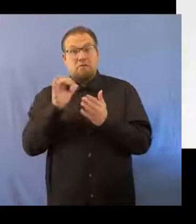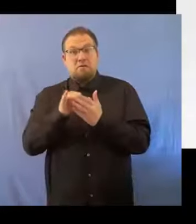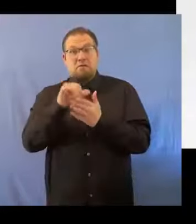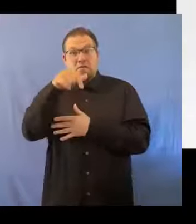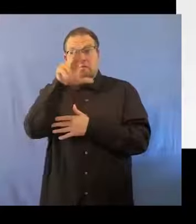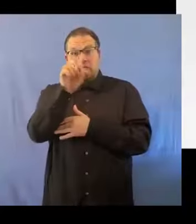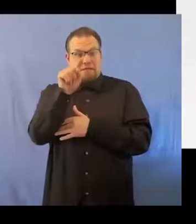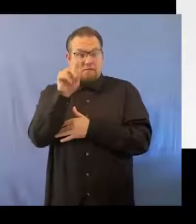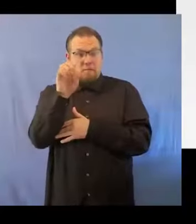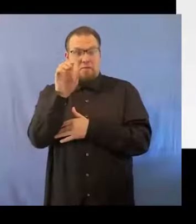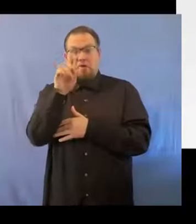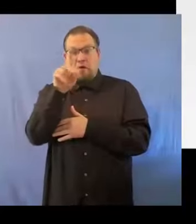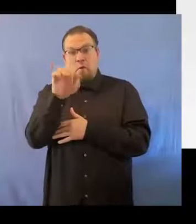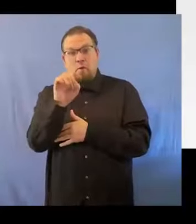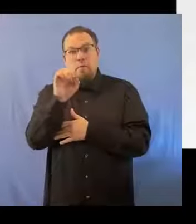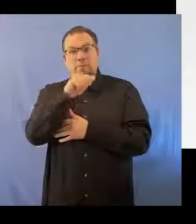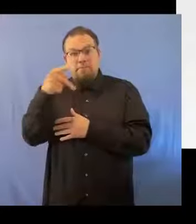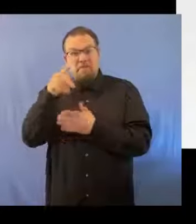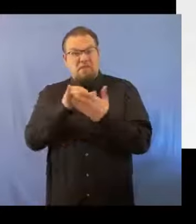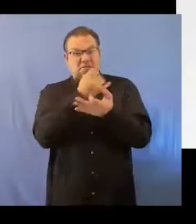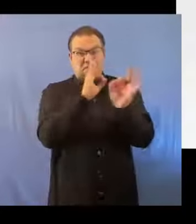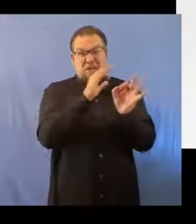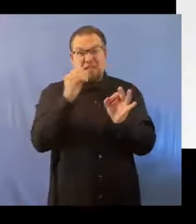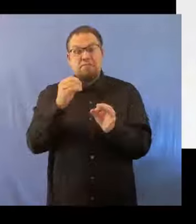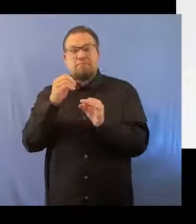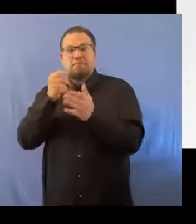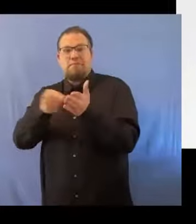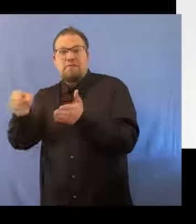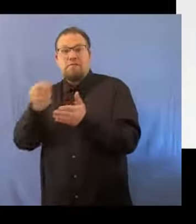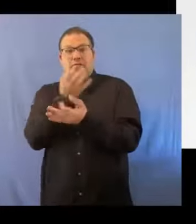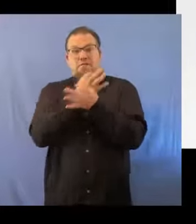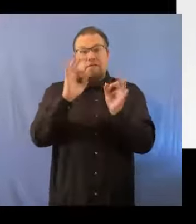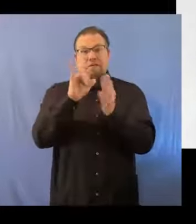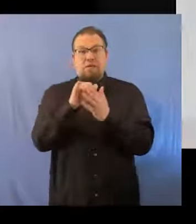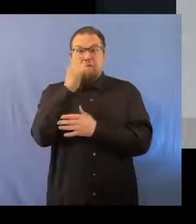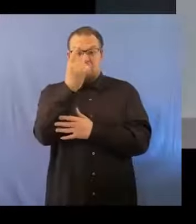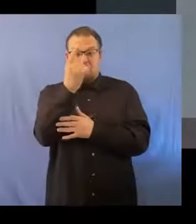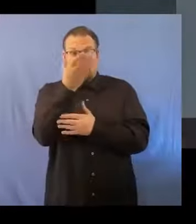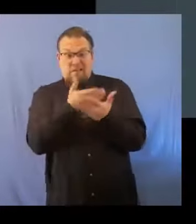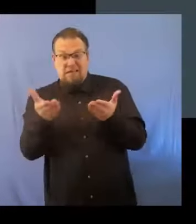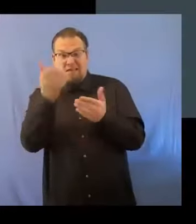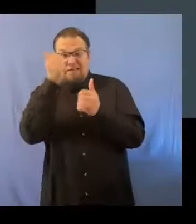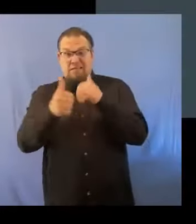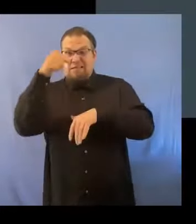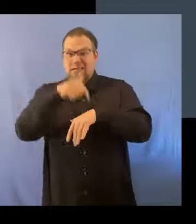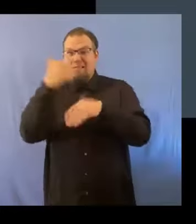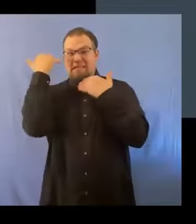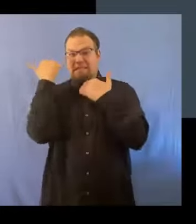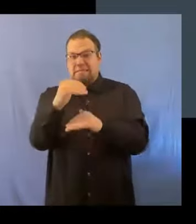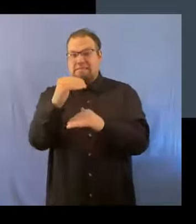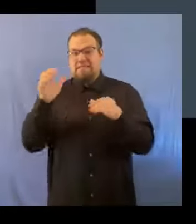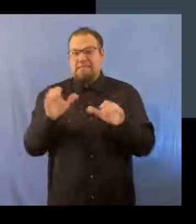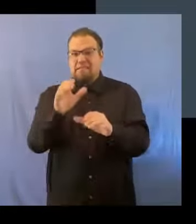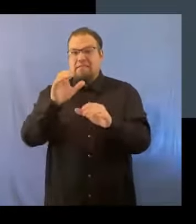Questodio comes in both a free and premium version, with the free version covering one device at a time with fairly limited activity monitoring